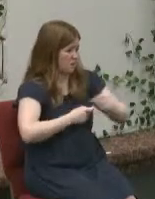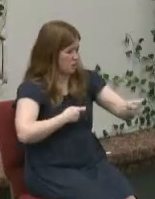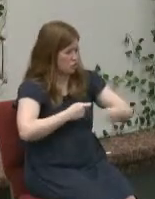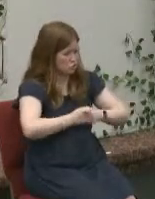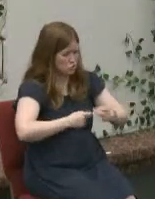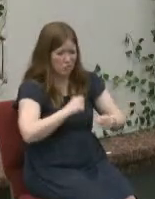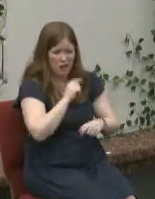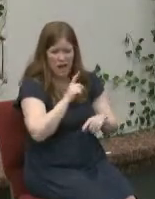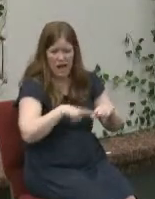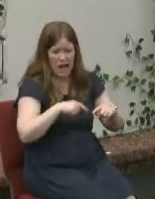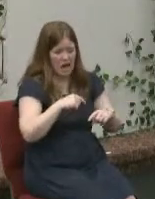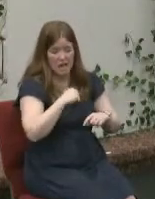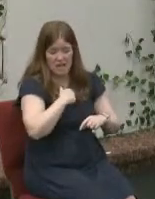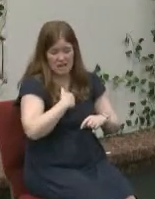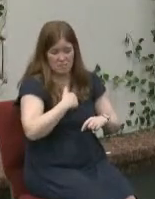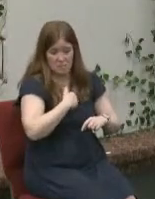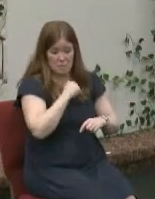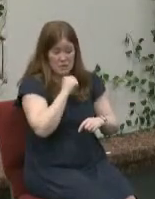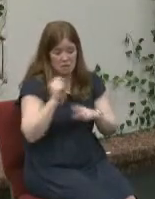situation of that degree